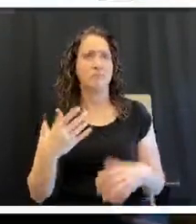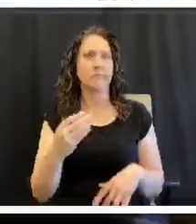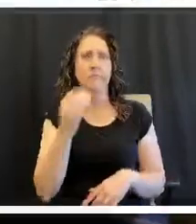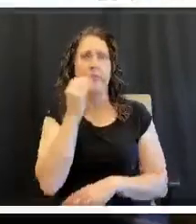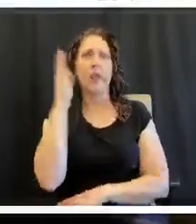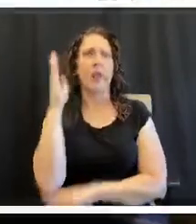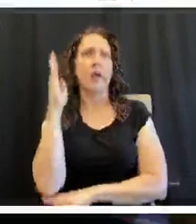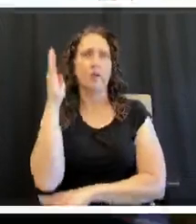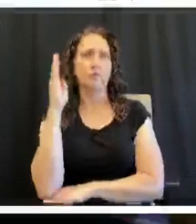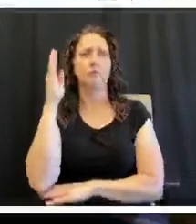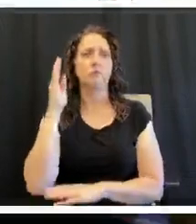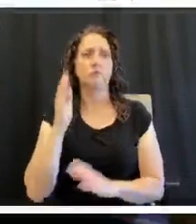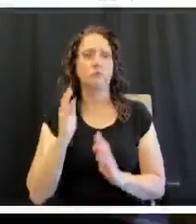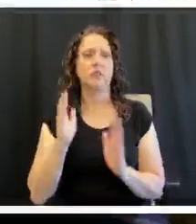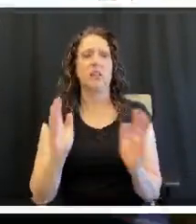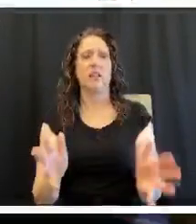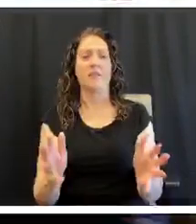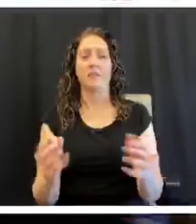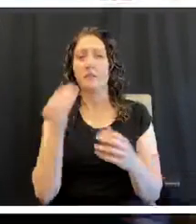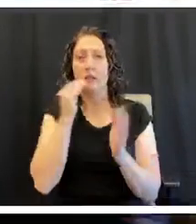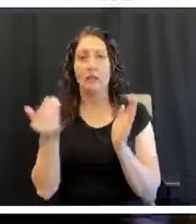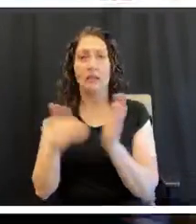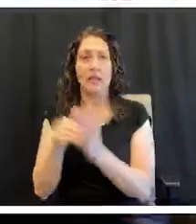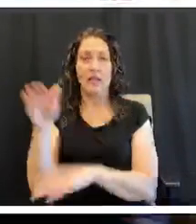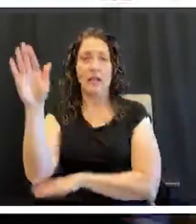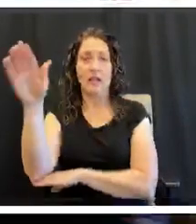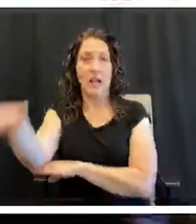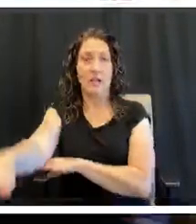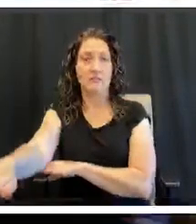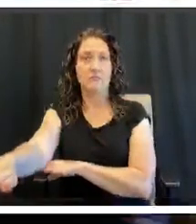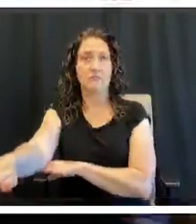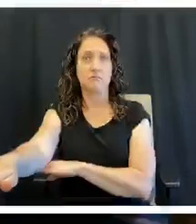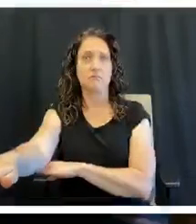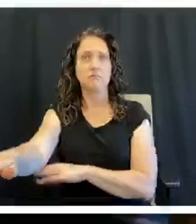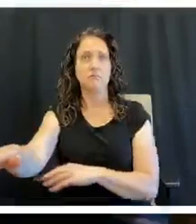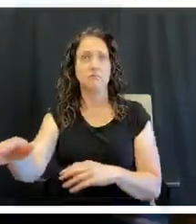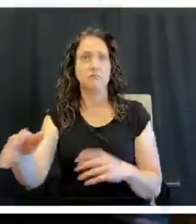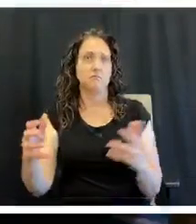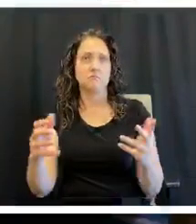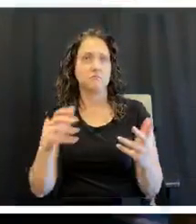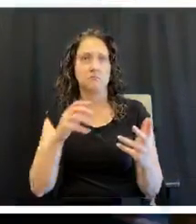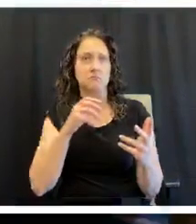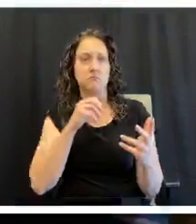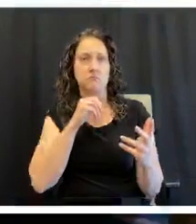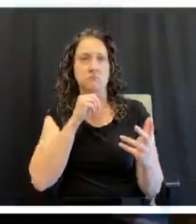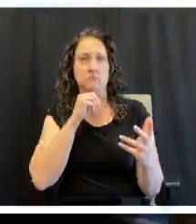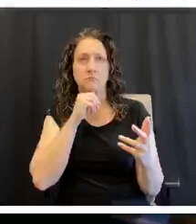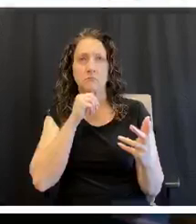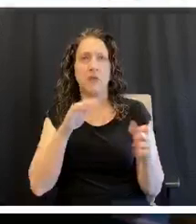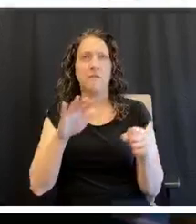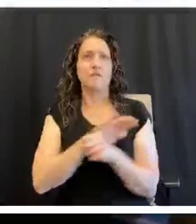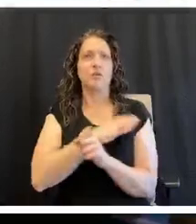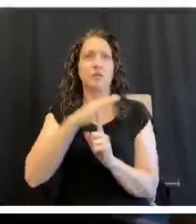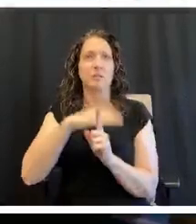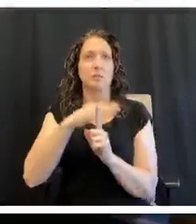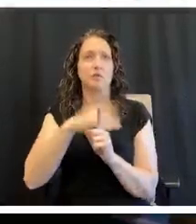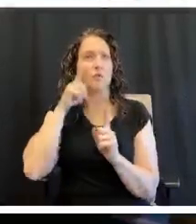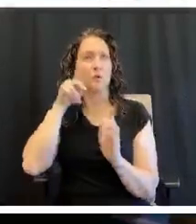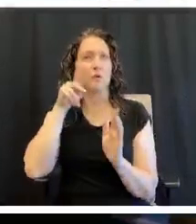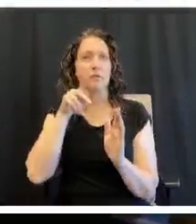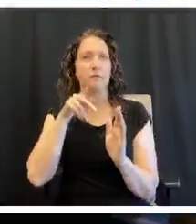we leave it out, and we eat it again that night without necessarily bringing it to full heat, full temperature to kill the bacteria.